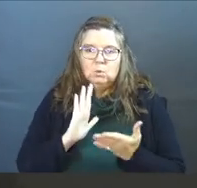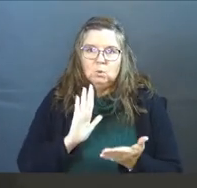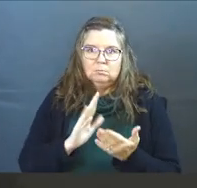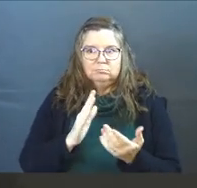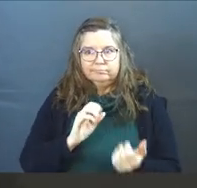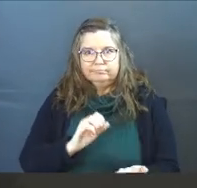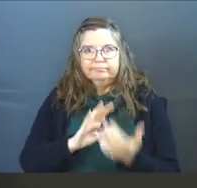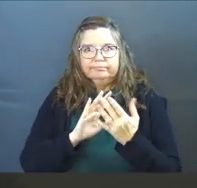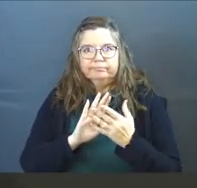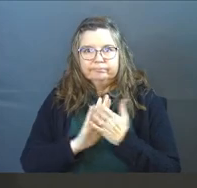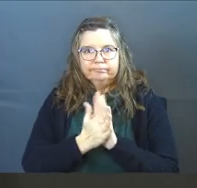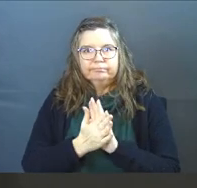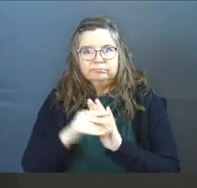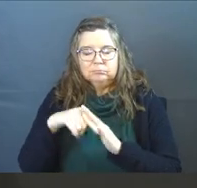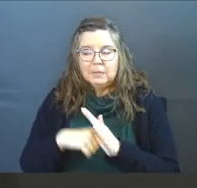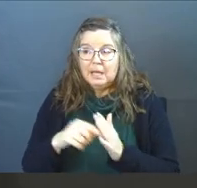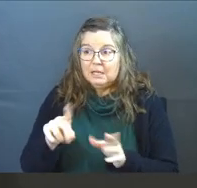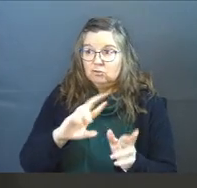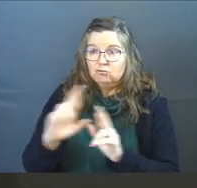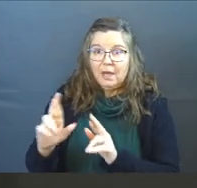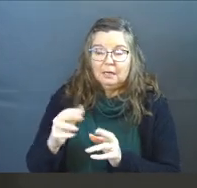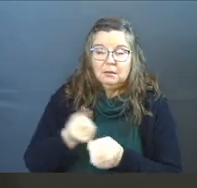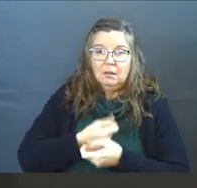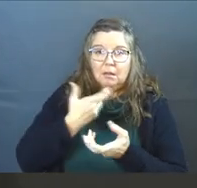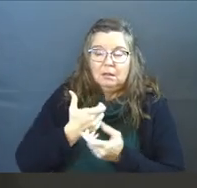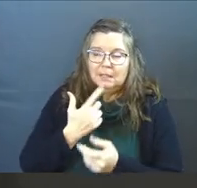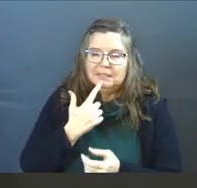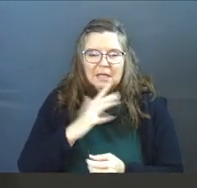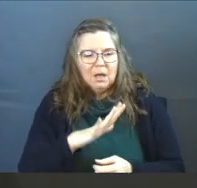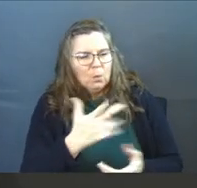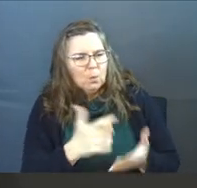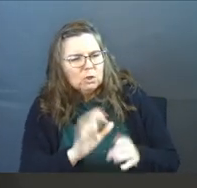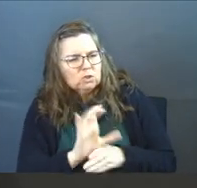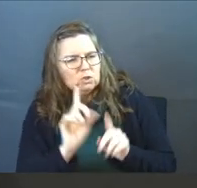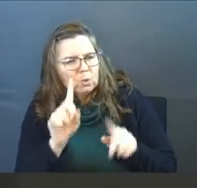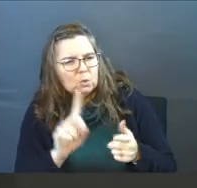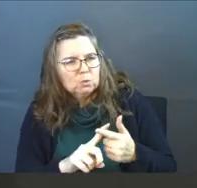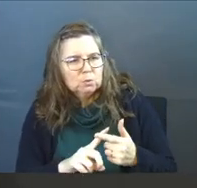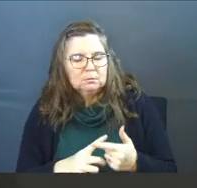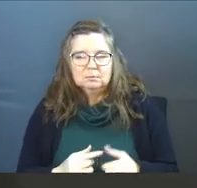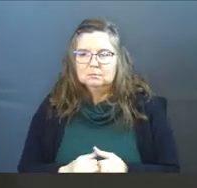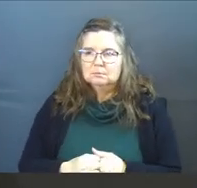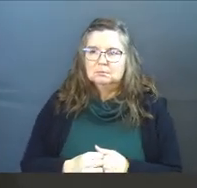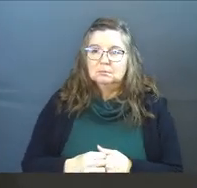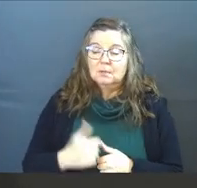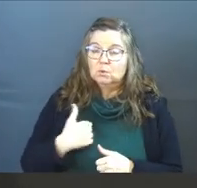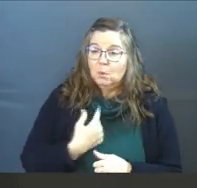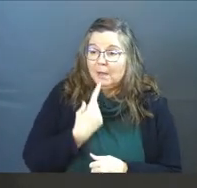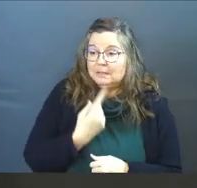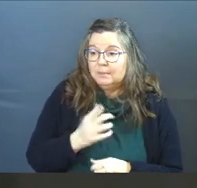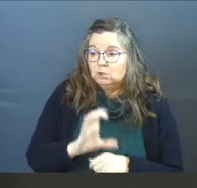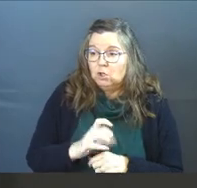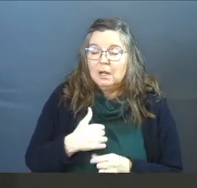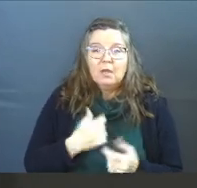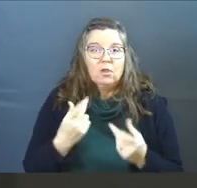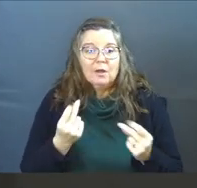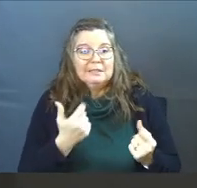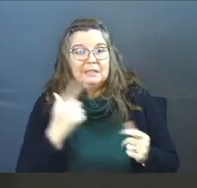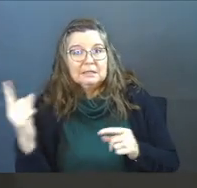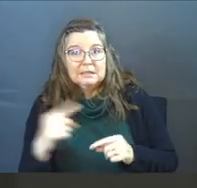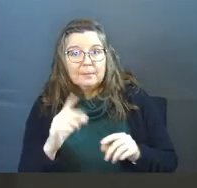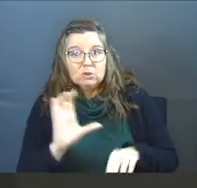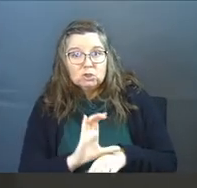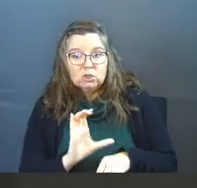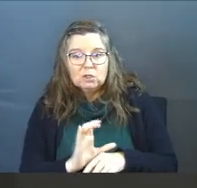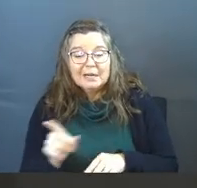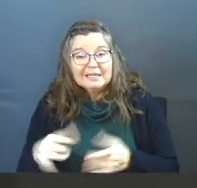you go there. And all of a sudden, he's ready to go there. And he's like, Josh, what church do you go to? And so I tell him what church. And all of a he starts coming